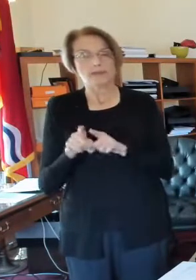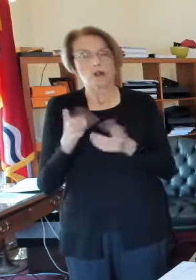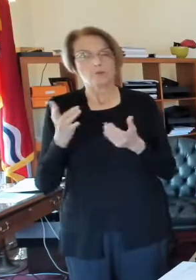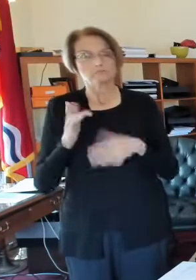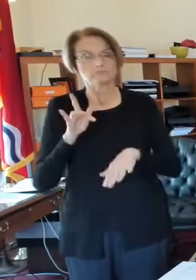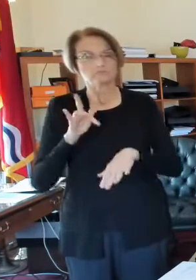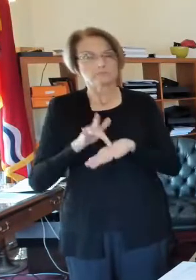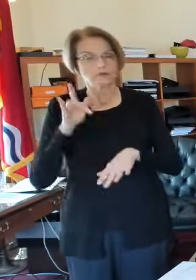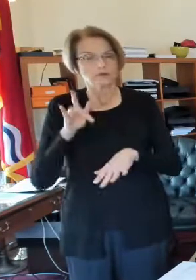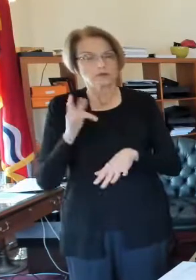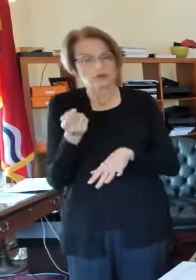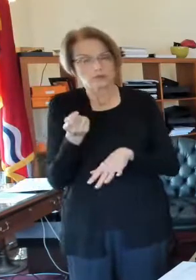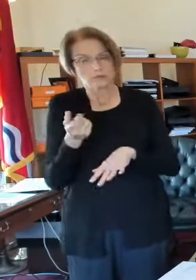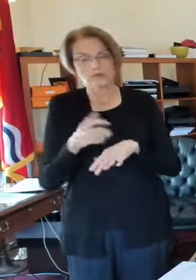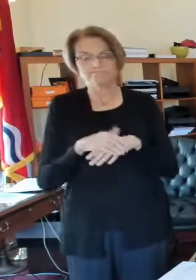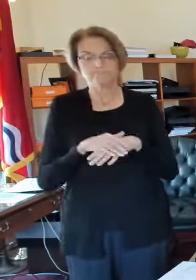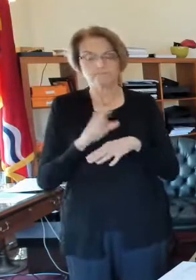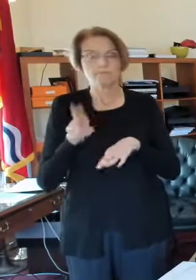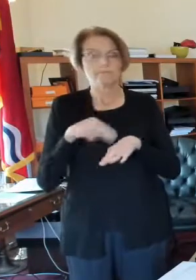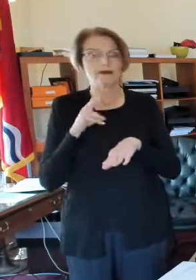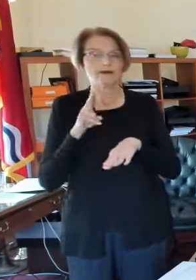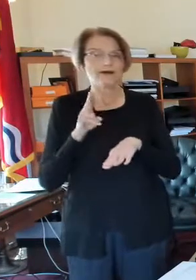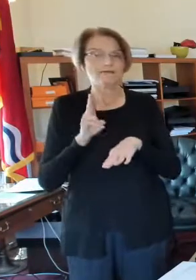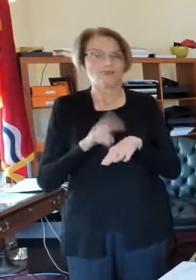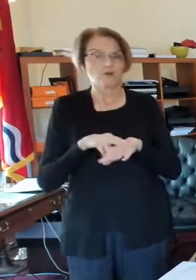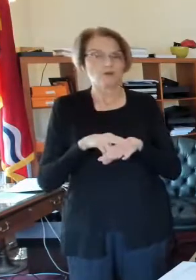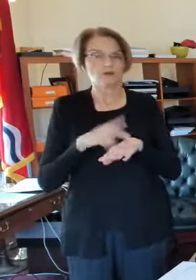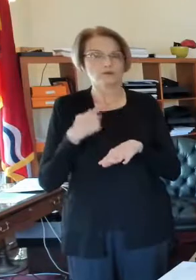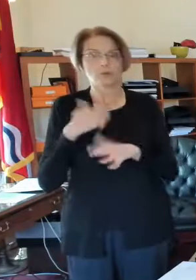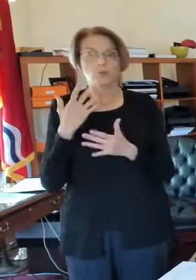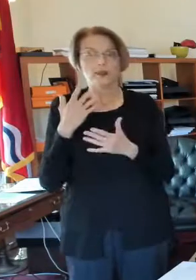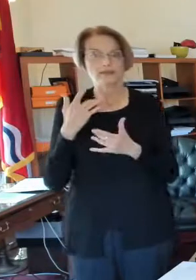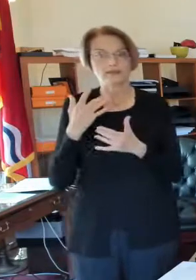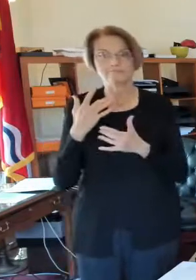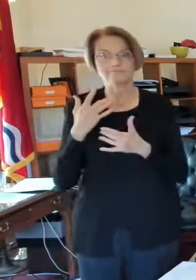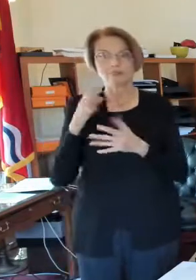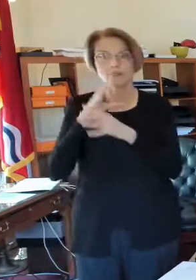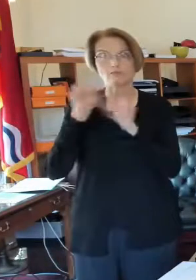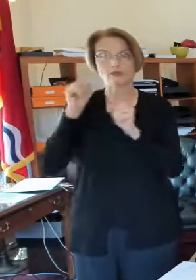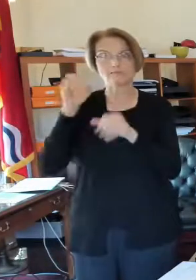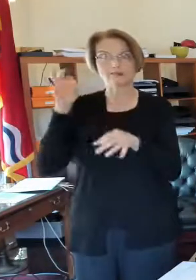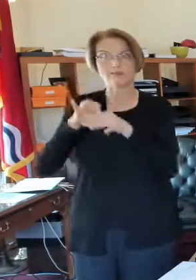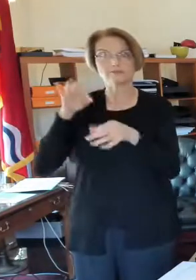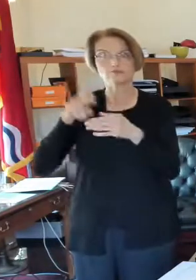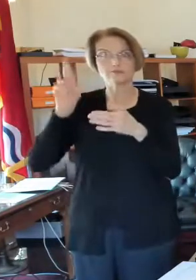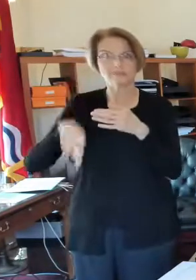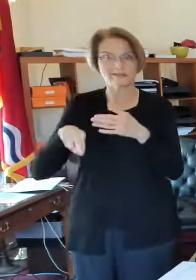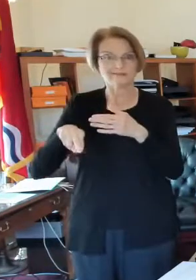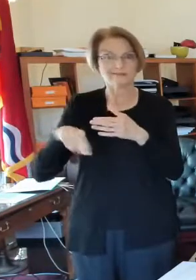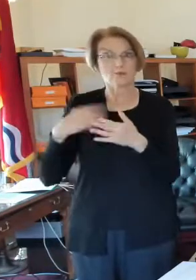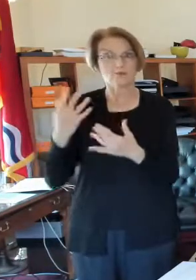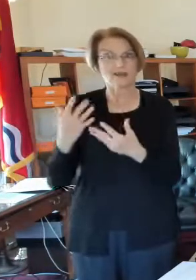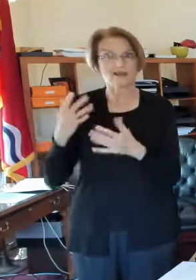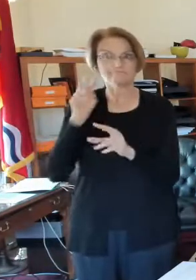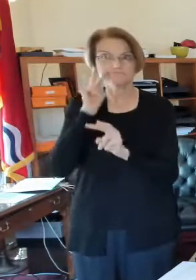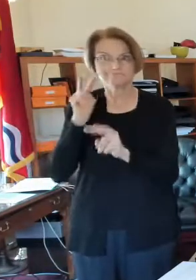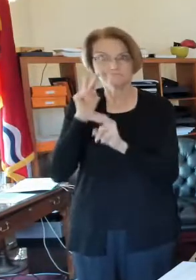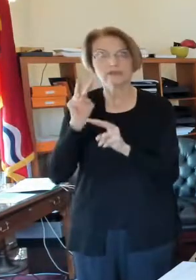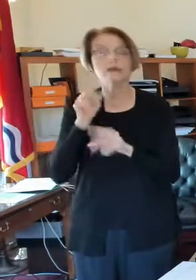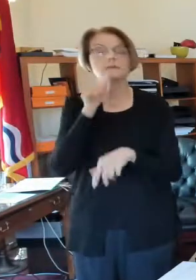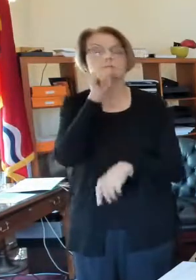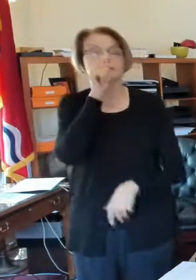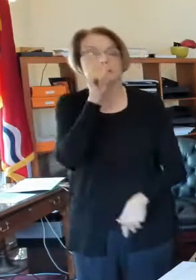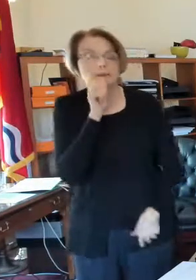is, of course, we're all waiting on what's the result of the presidential election. Be patient.